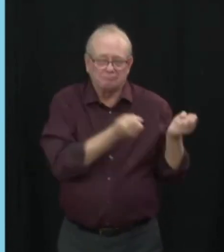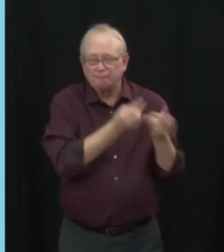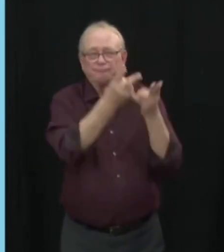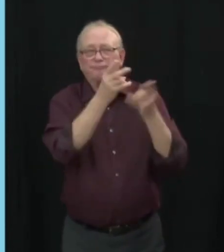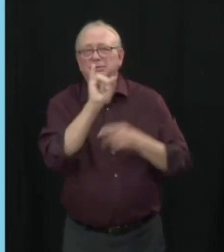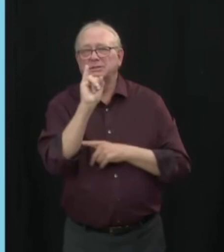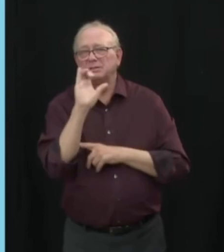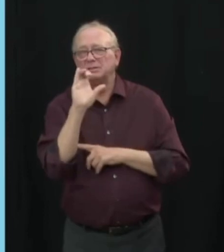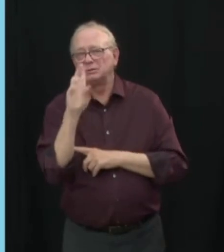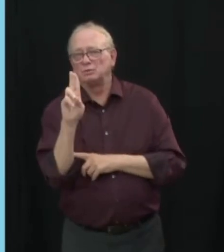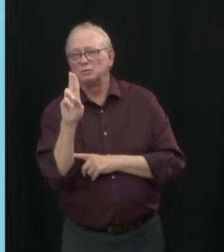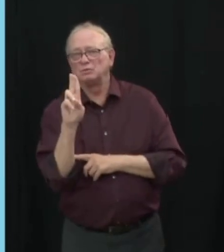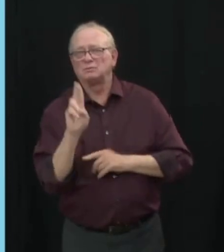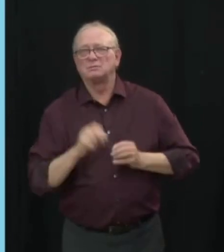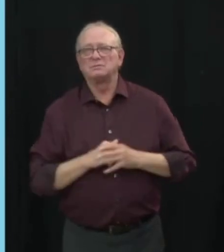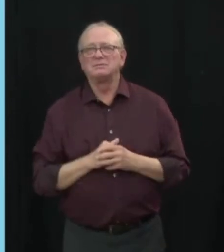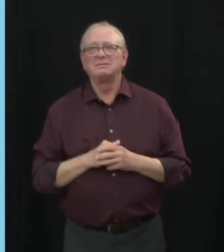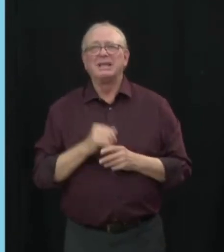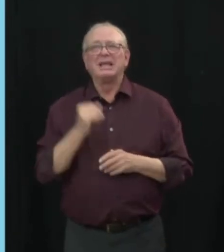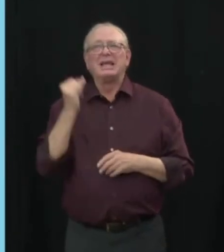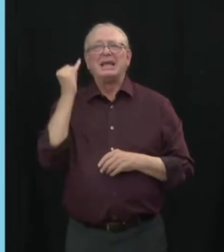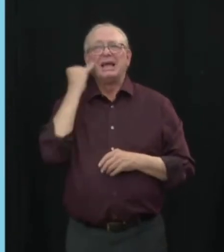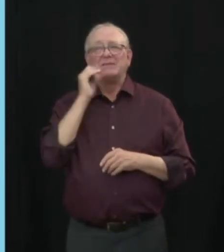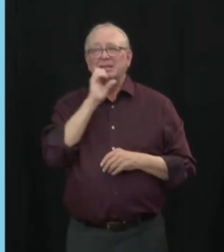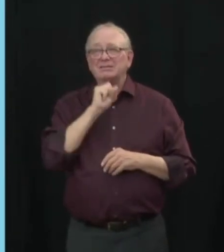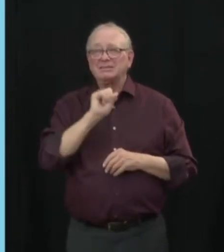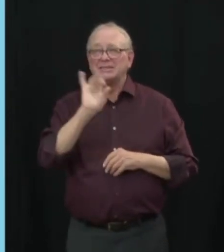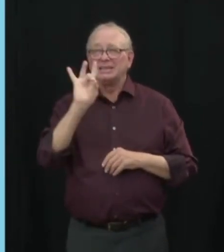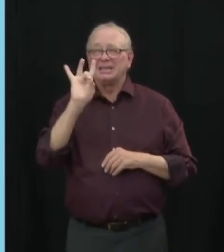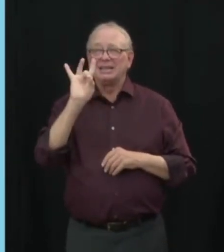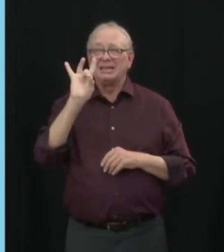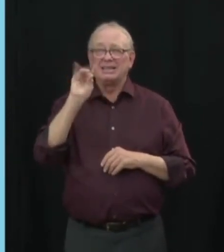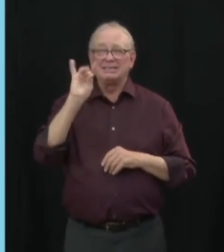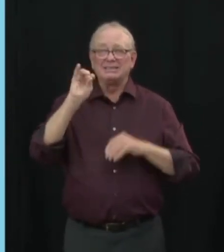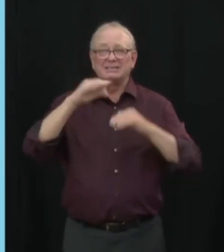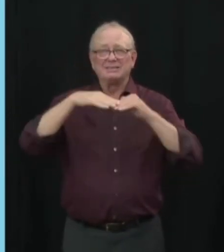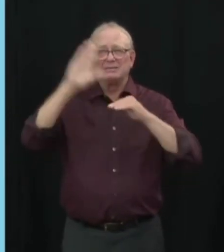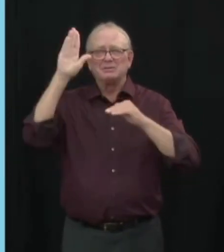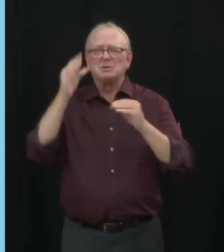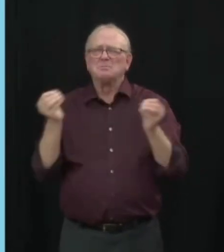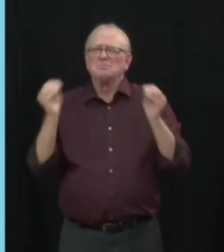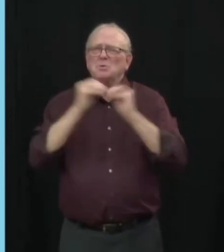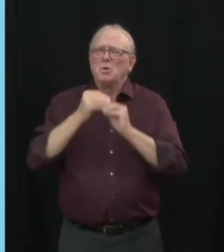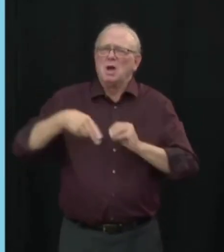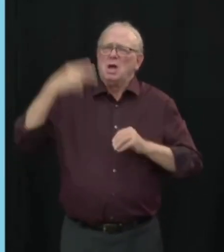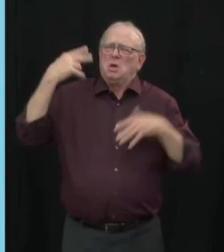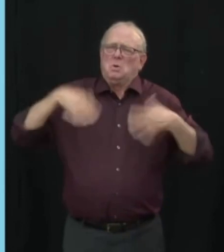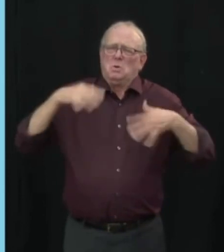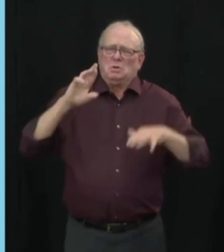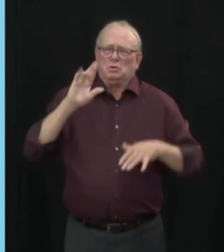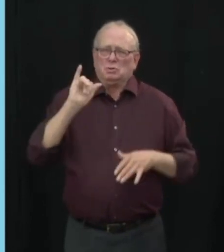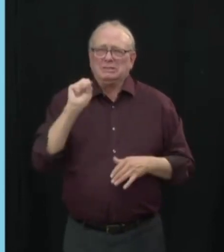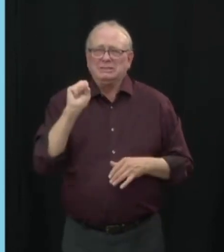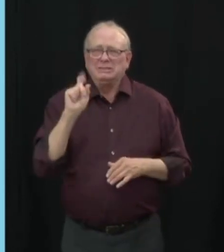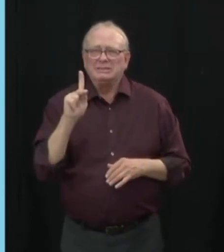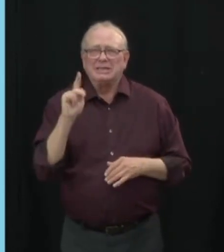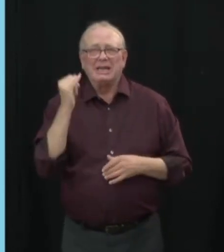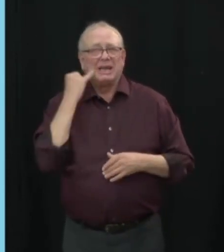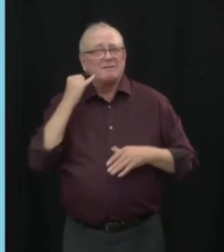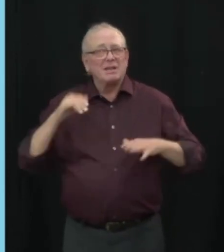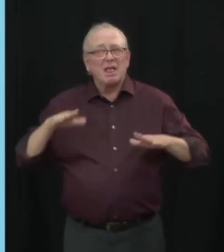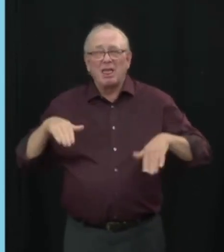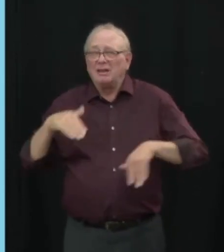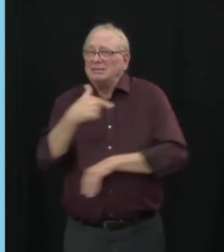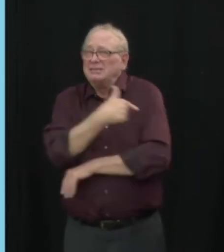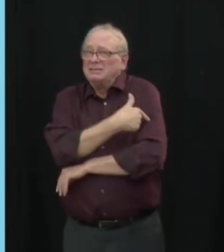those who were not vaccinated were